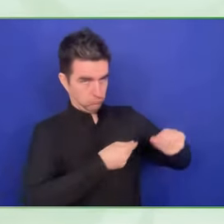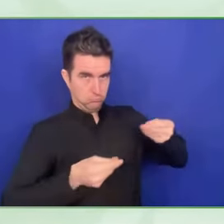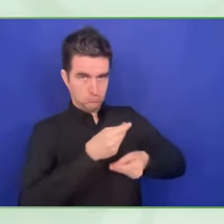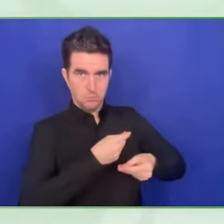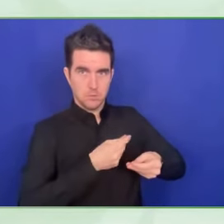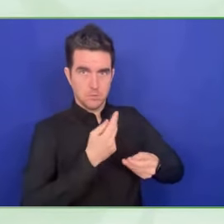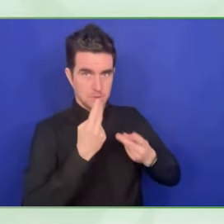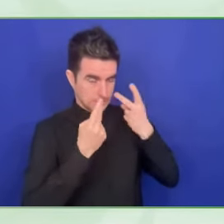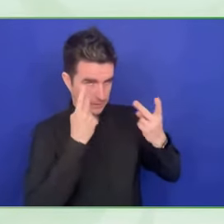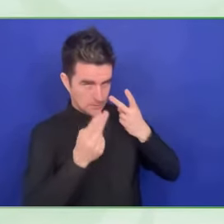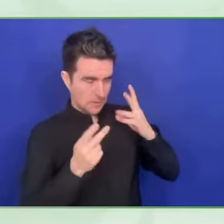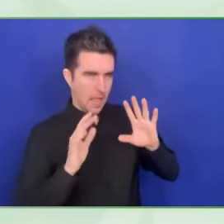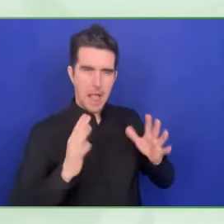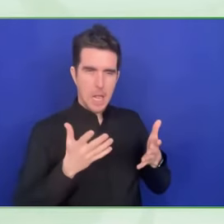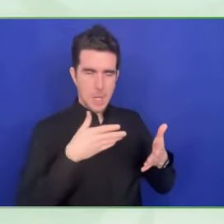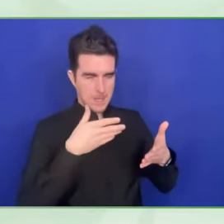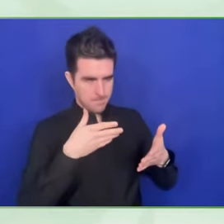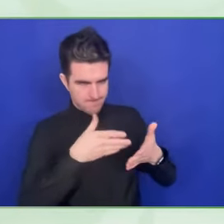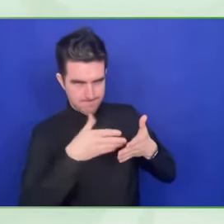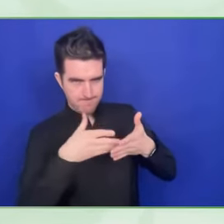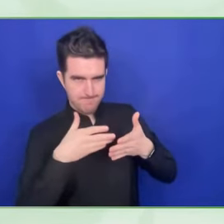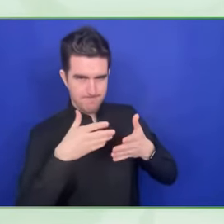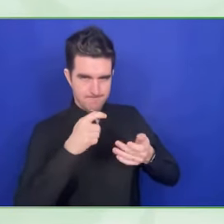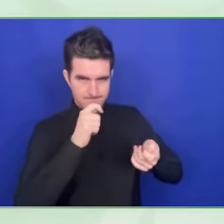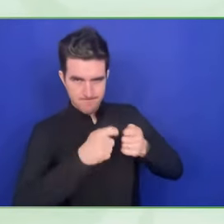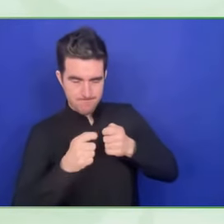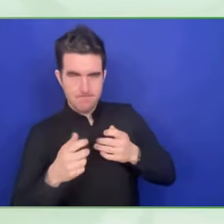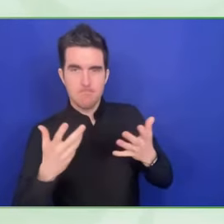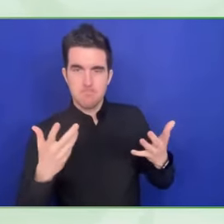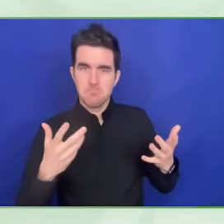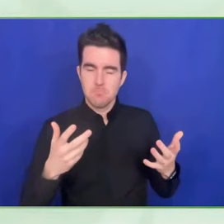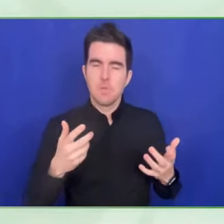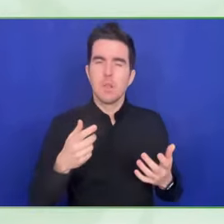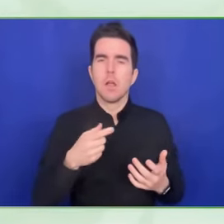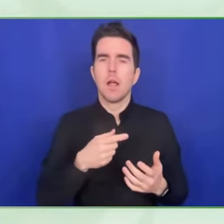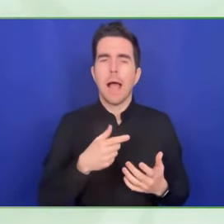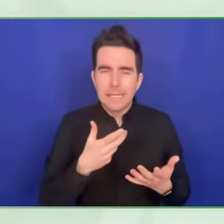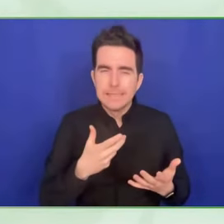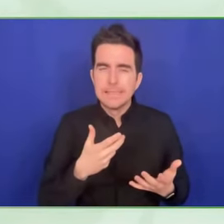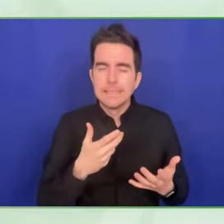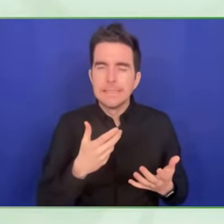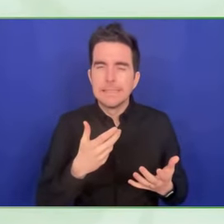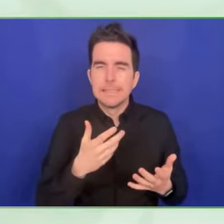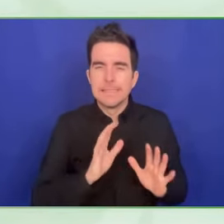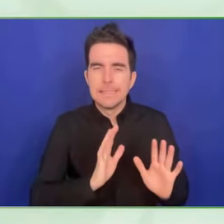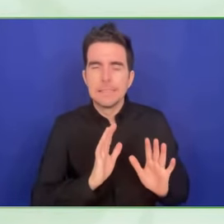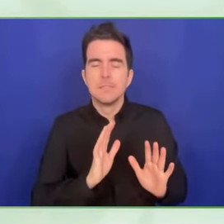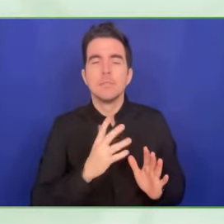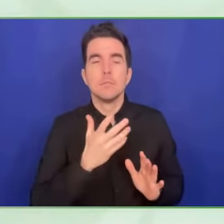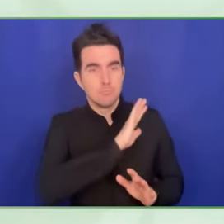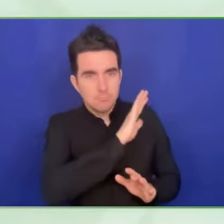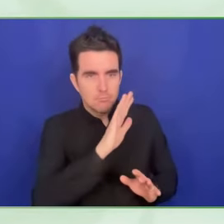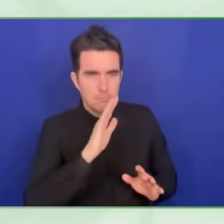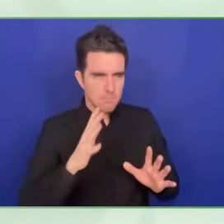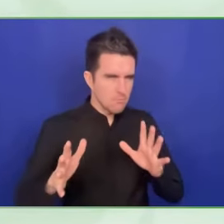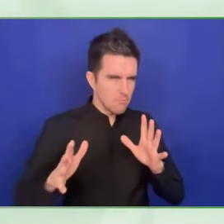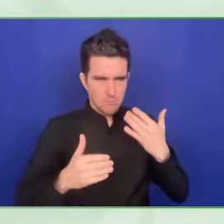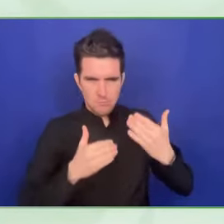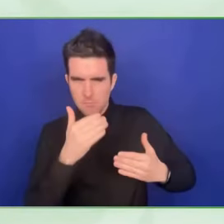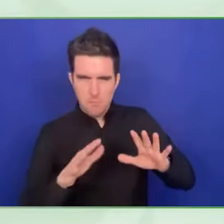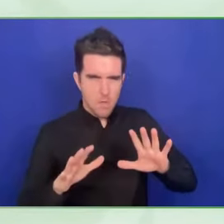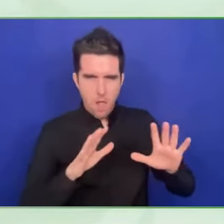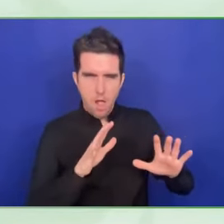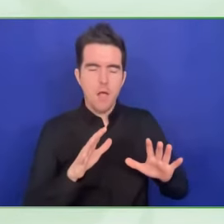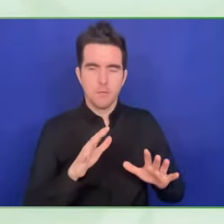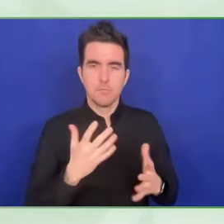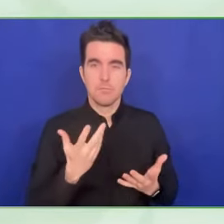be able to go to the bank branch. We are speaking in middle of pandemic. That was a high risk. We need to find a solution